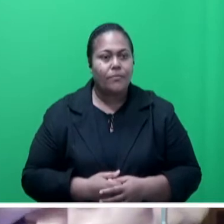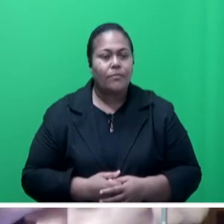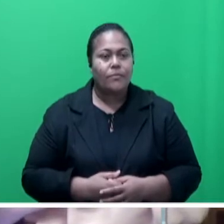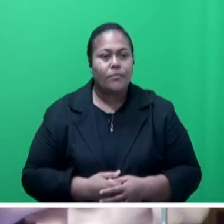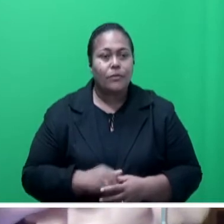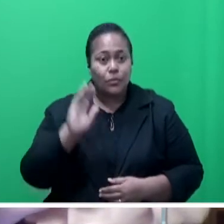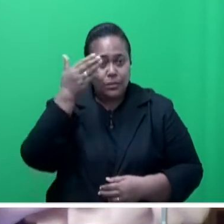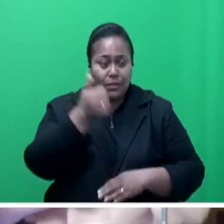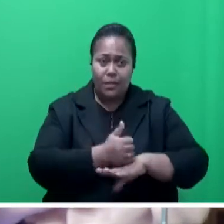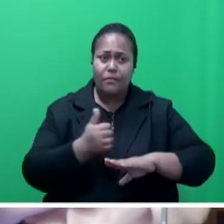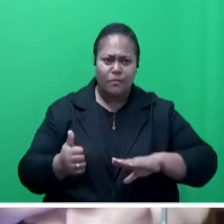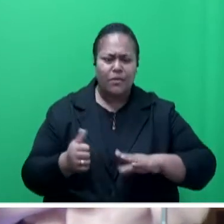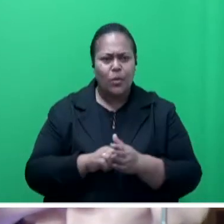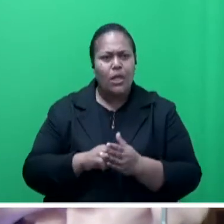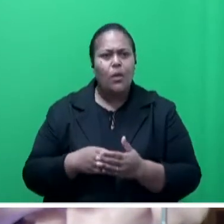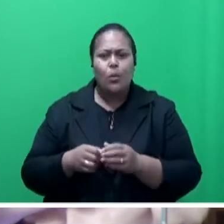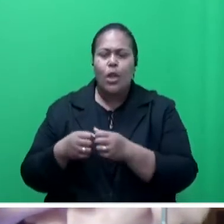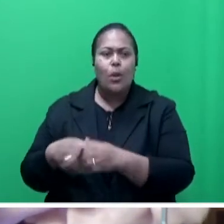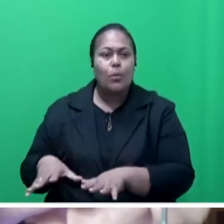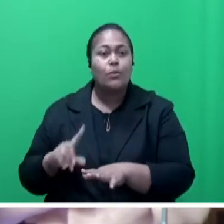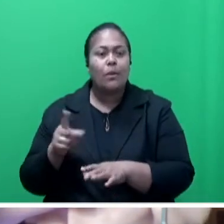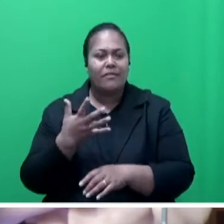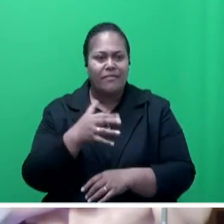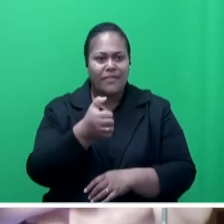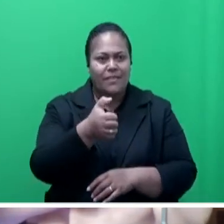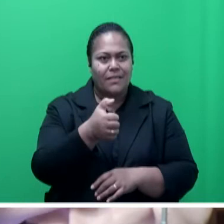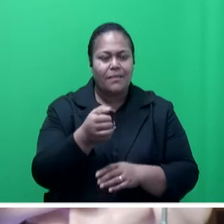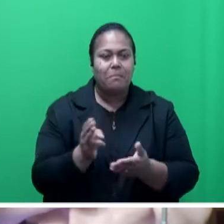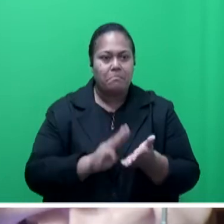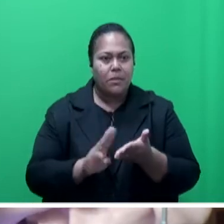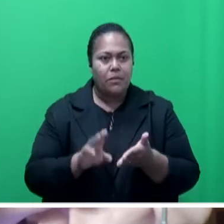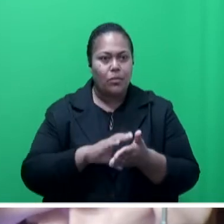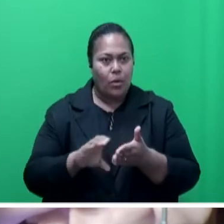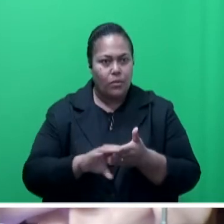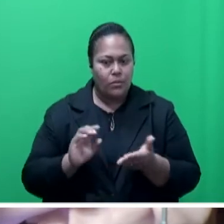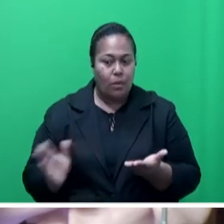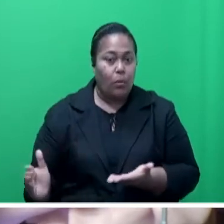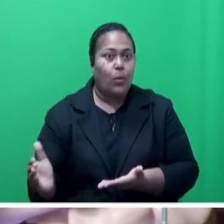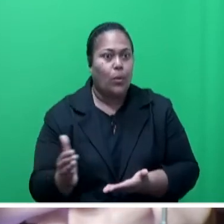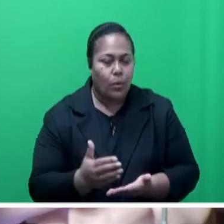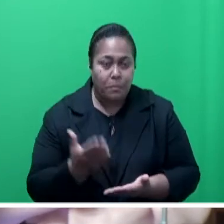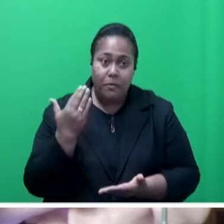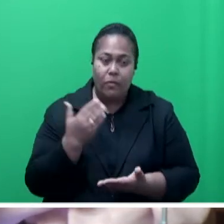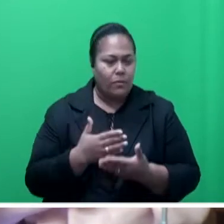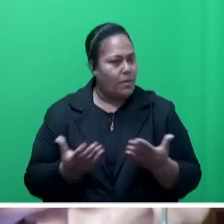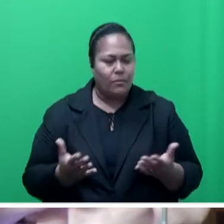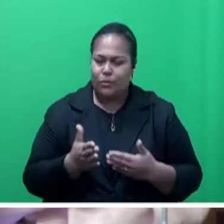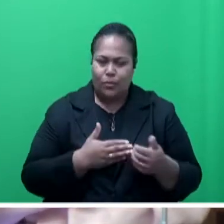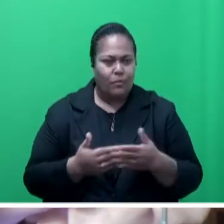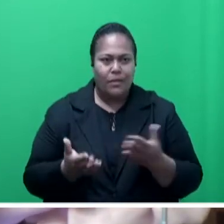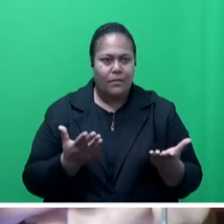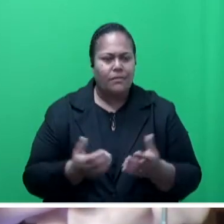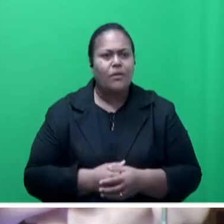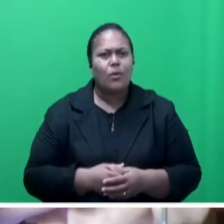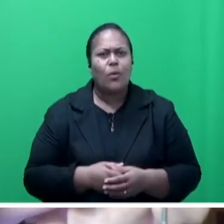this, government will lose out about $56 million in direct collections. Again, this is to help ordinary Fijians, businesses, carrier